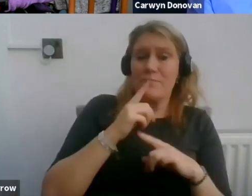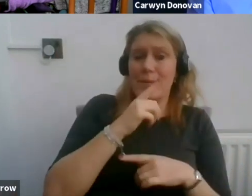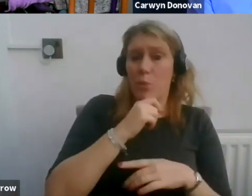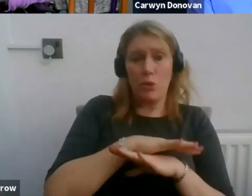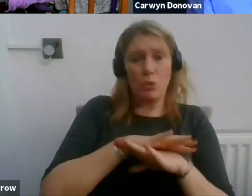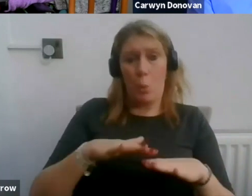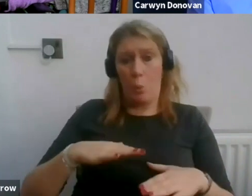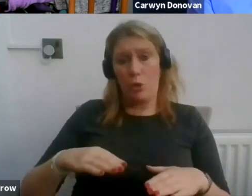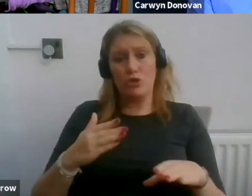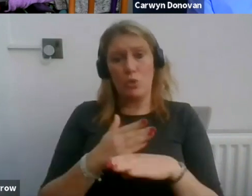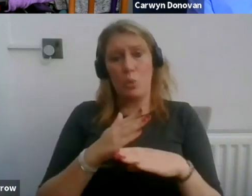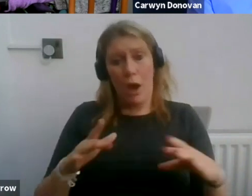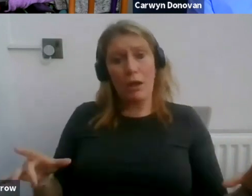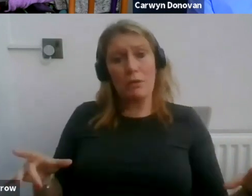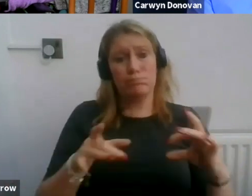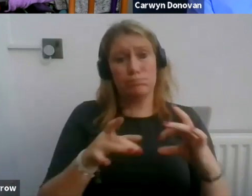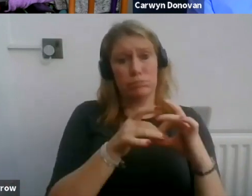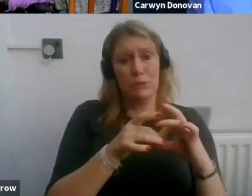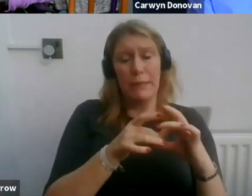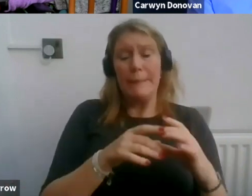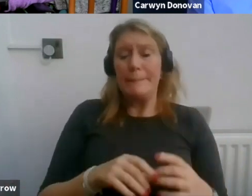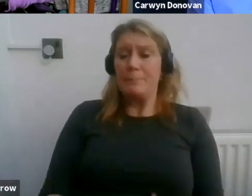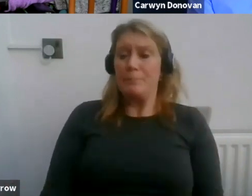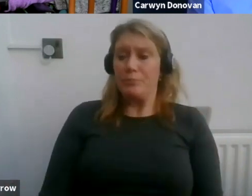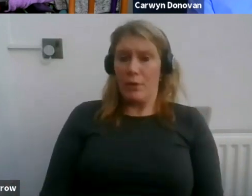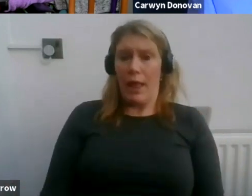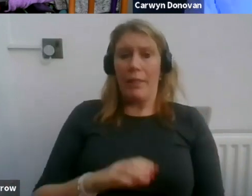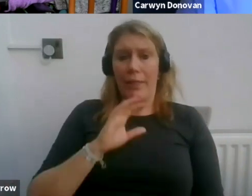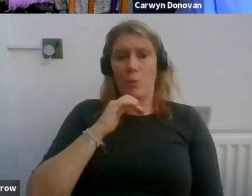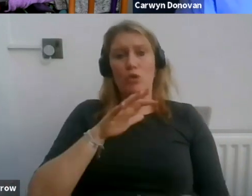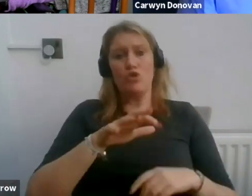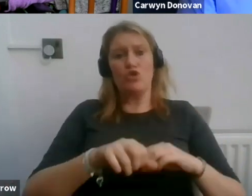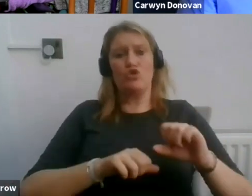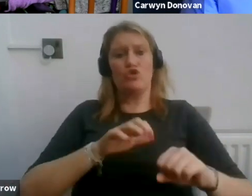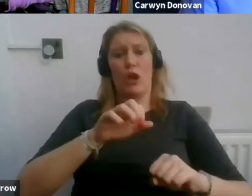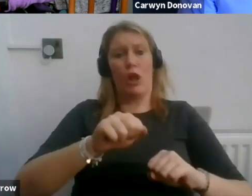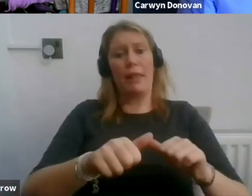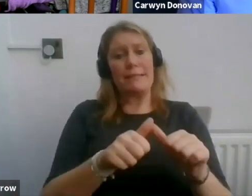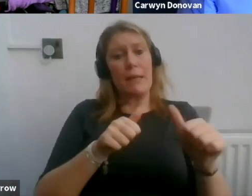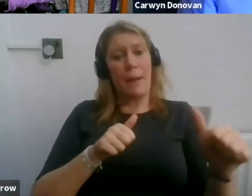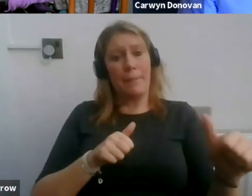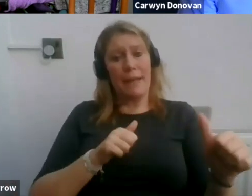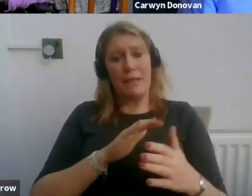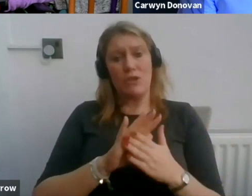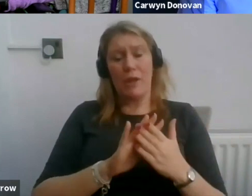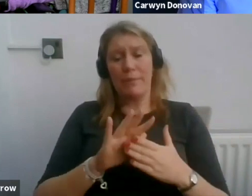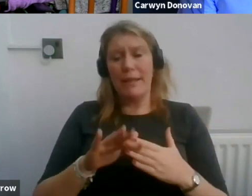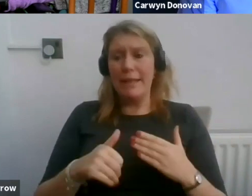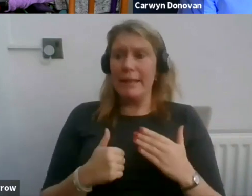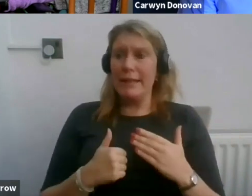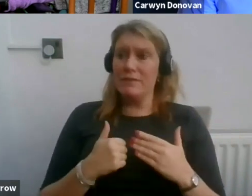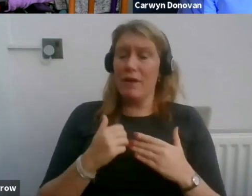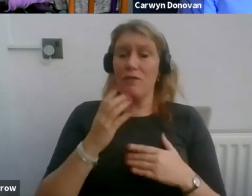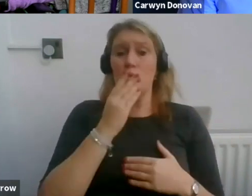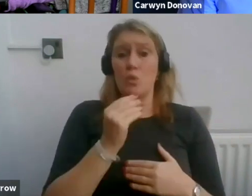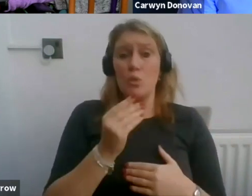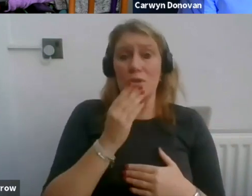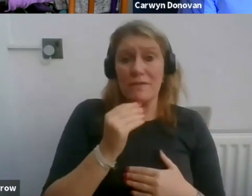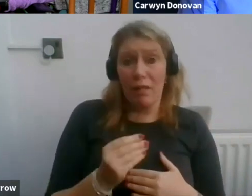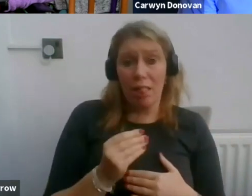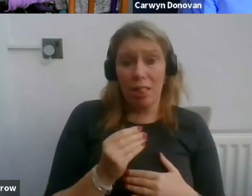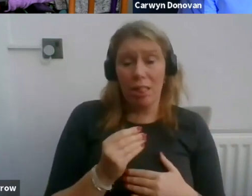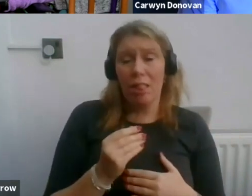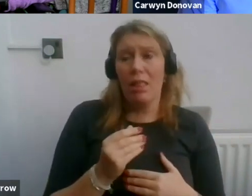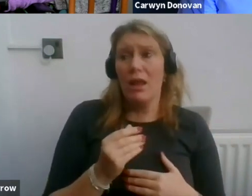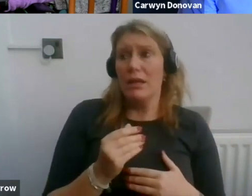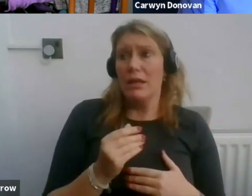them and will struggle to perform their duties as that company. So it is an effective tool. Engagers do not